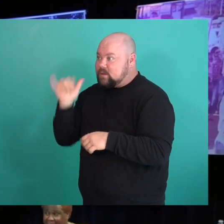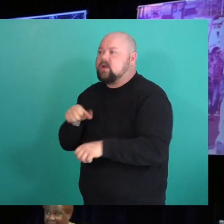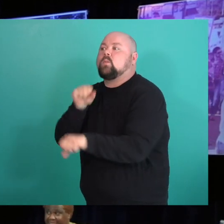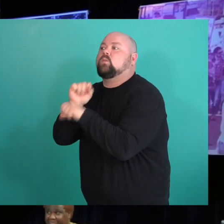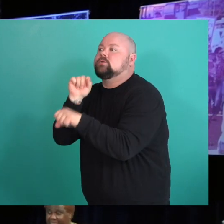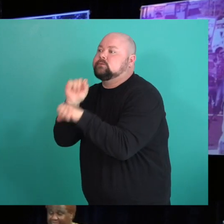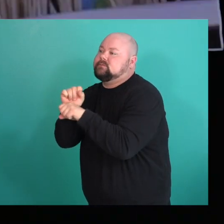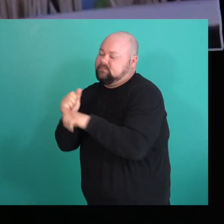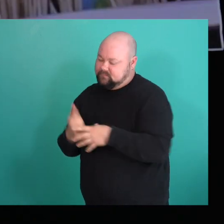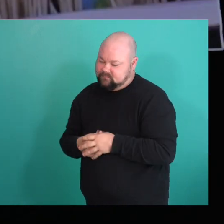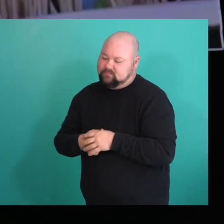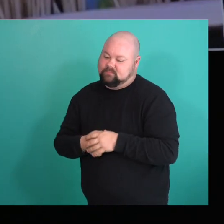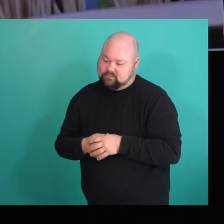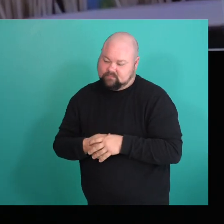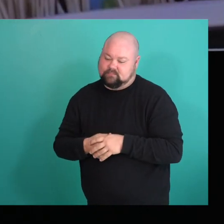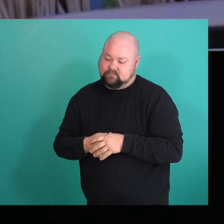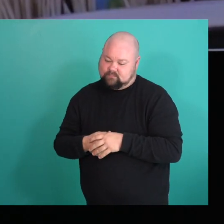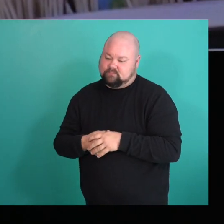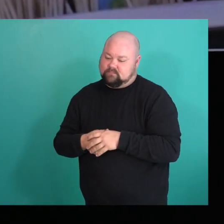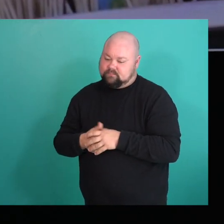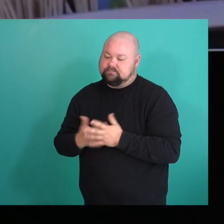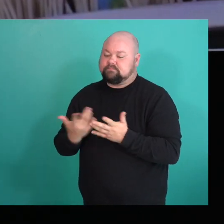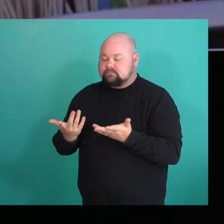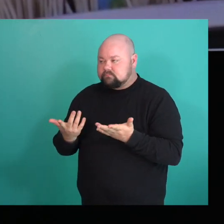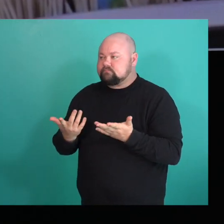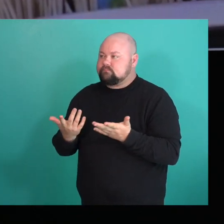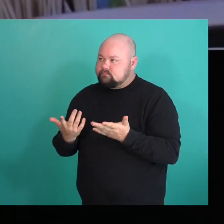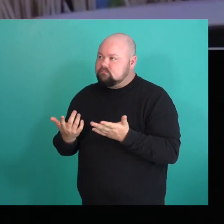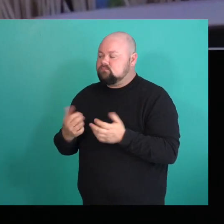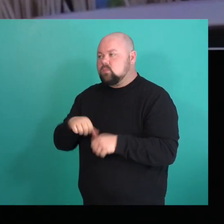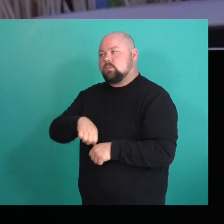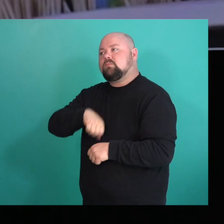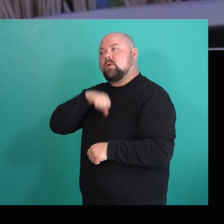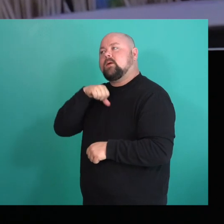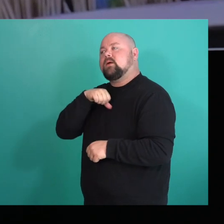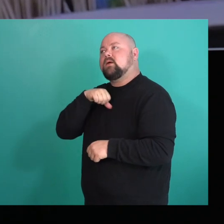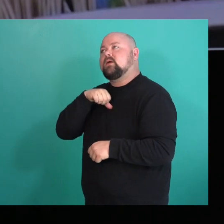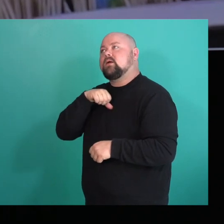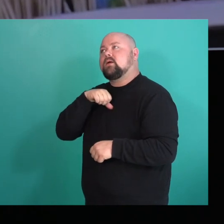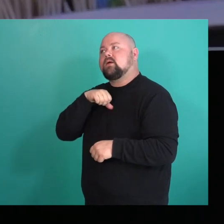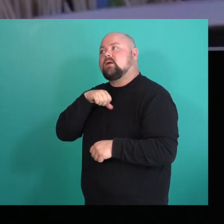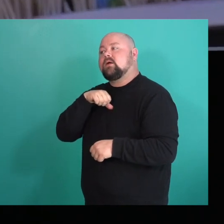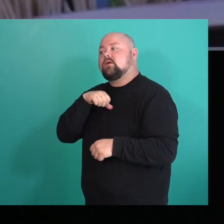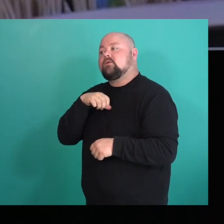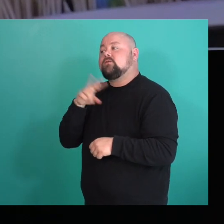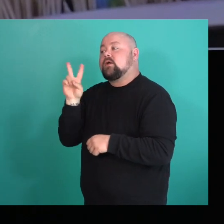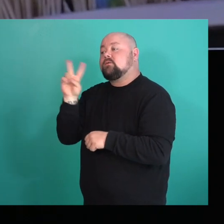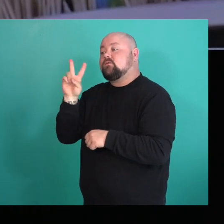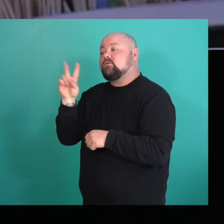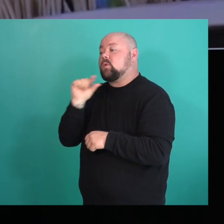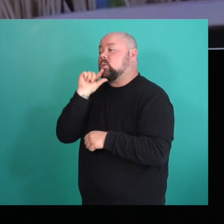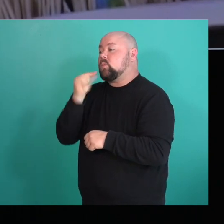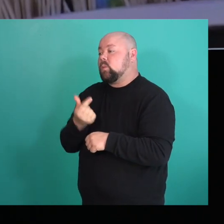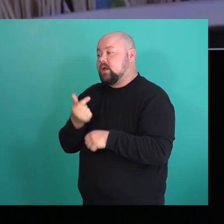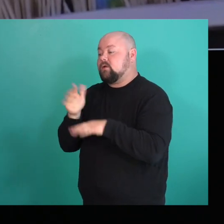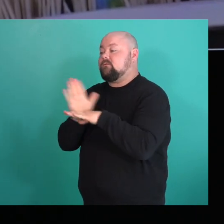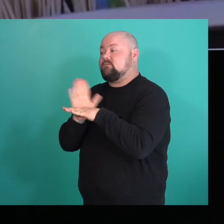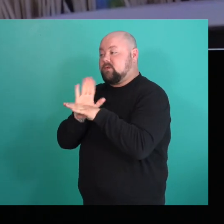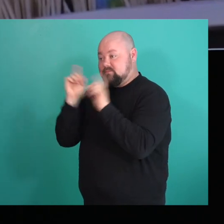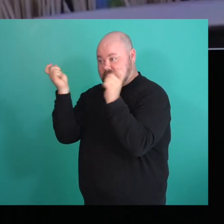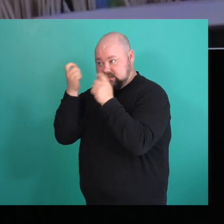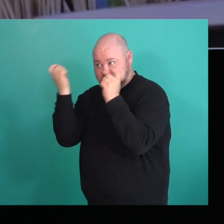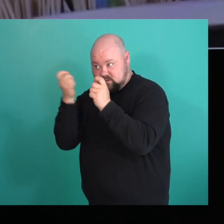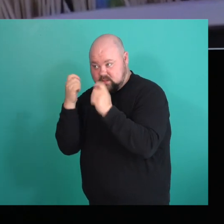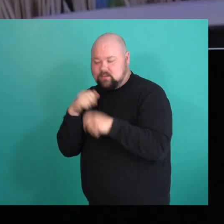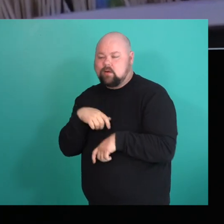So, I mean, for me, like, like pride, like we'll, you know, for the Vancouver Queer Reform Festival this year, August 11th to 21st,